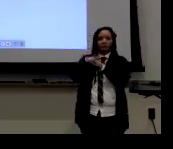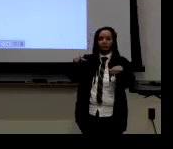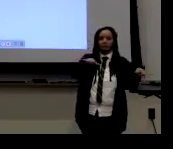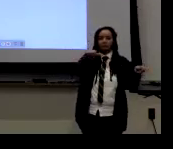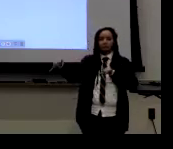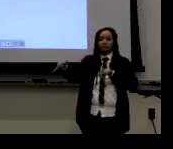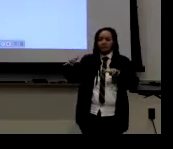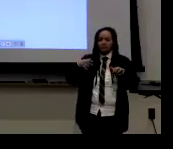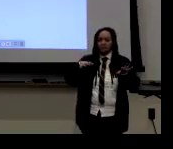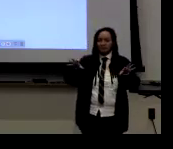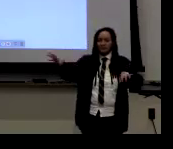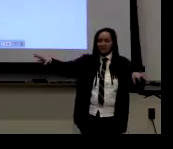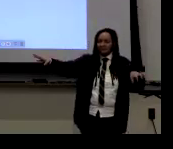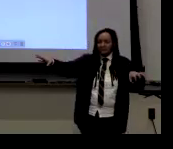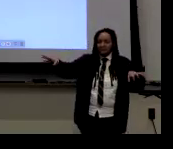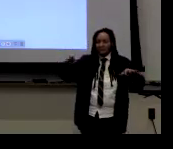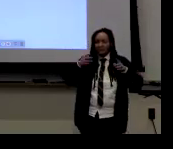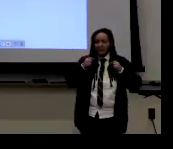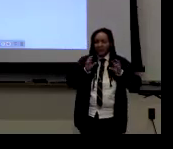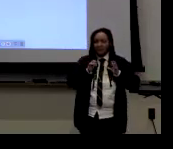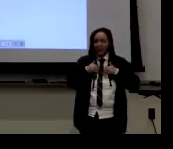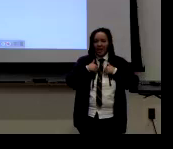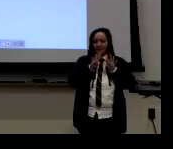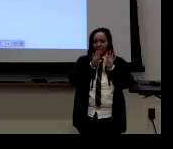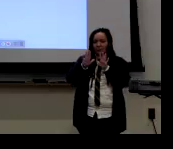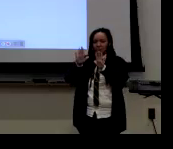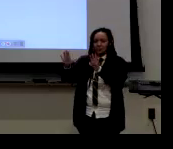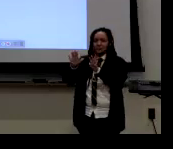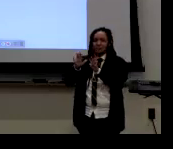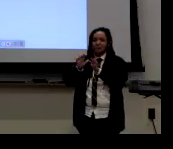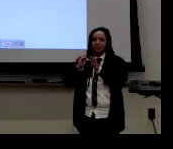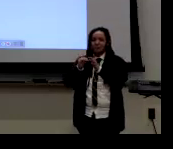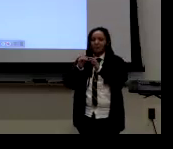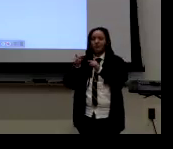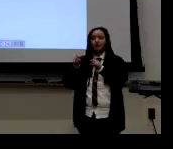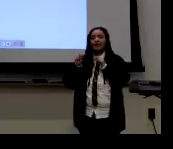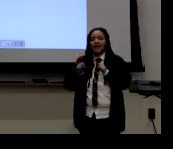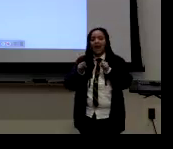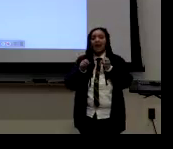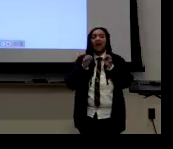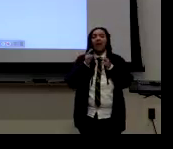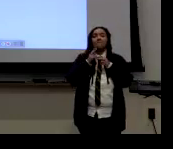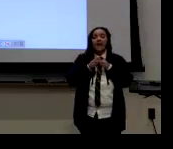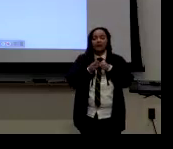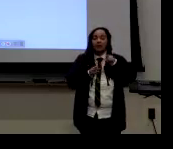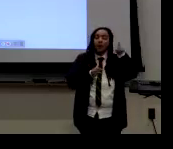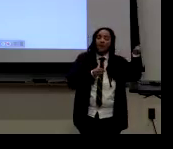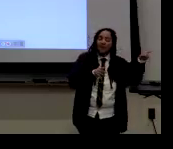So I encourage not to apply the same tags and labels to everyone, folks in other countries, too.